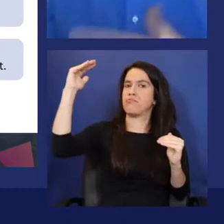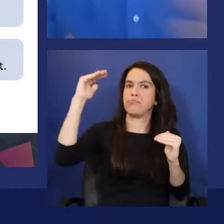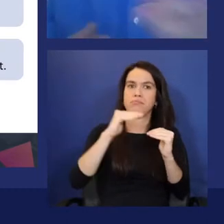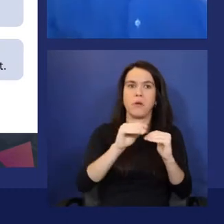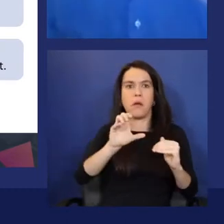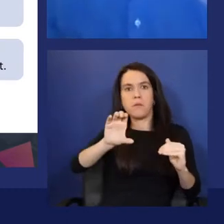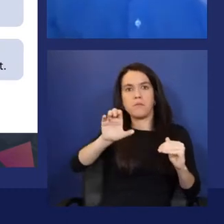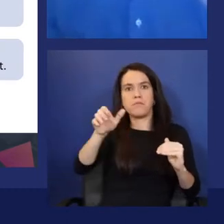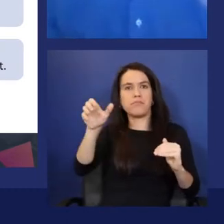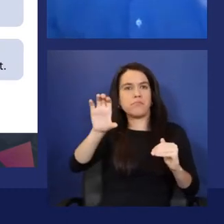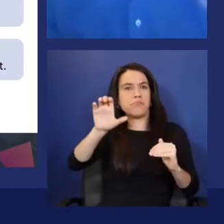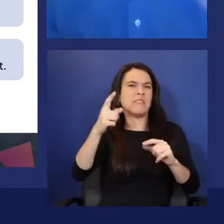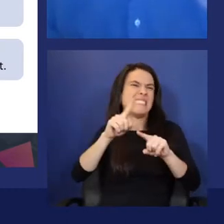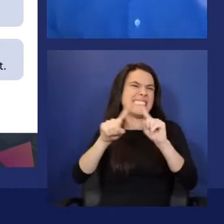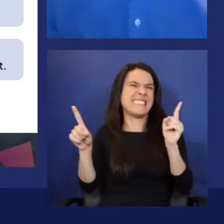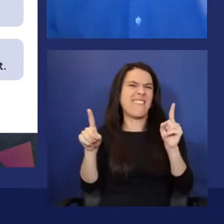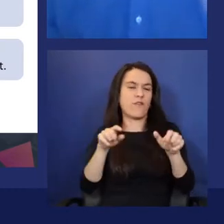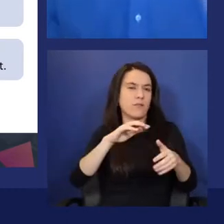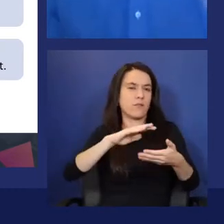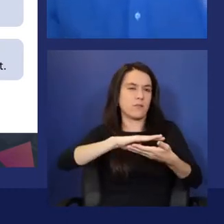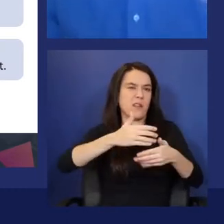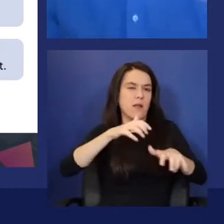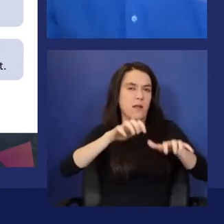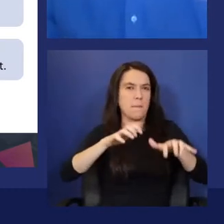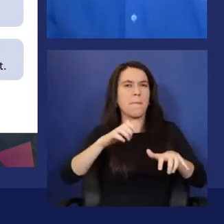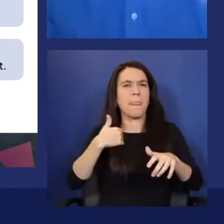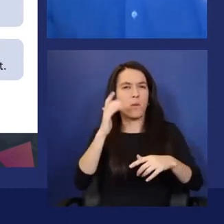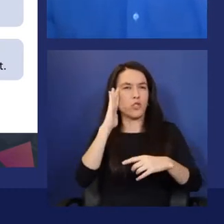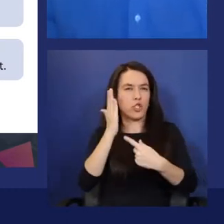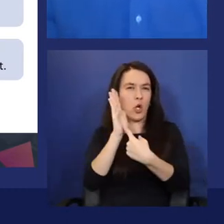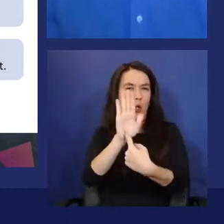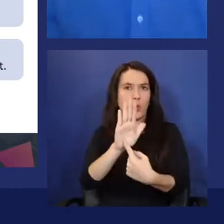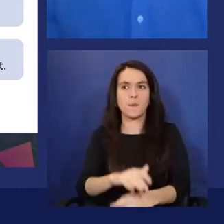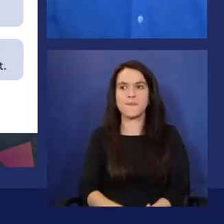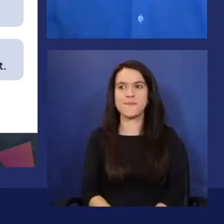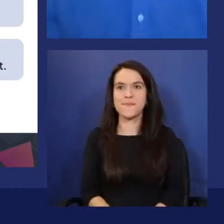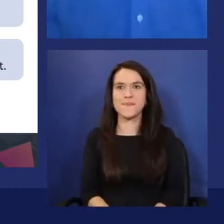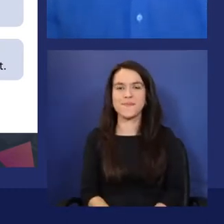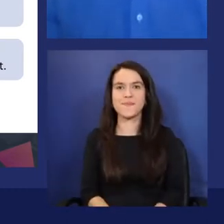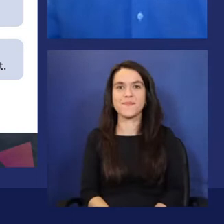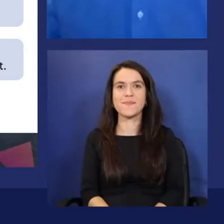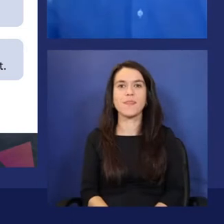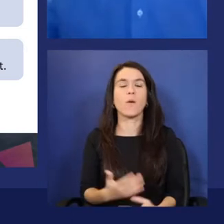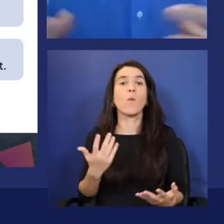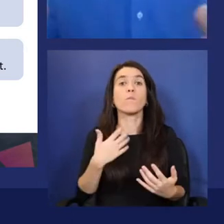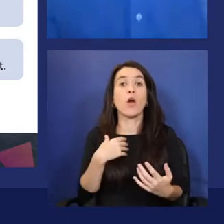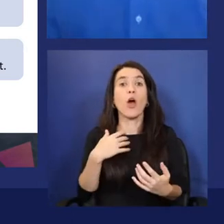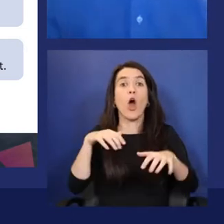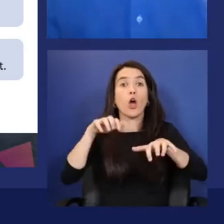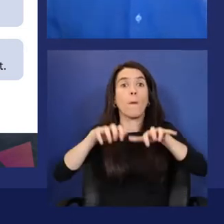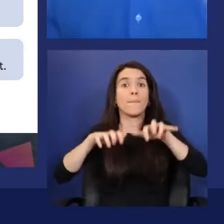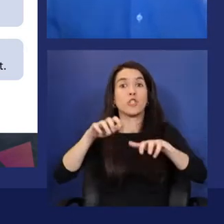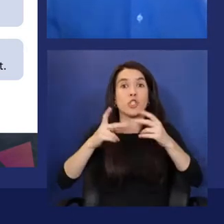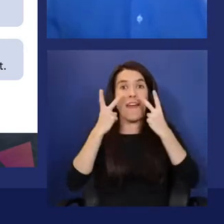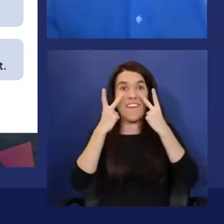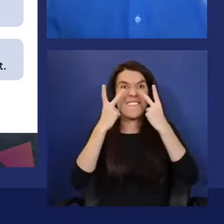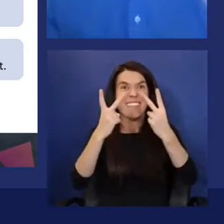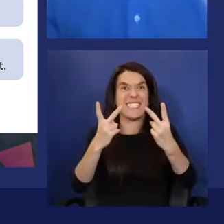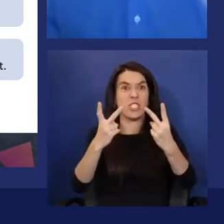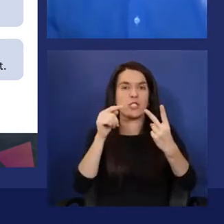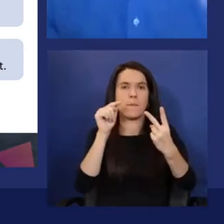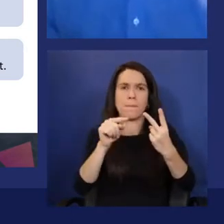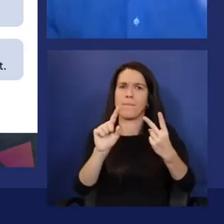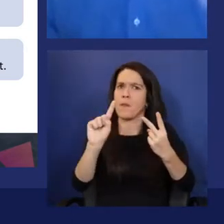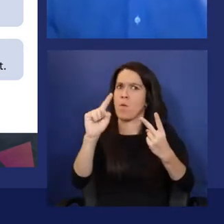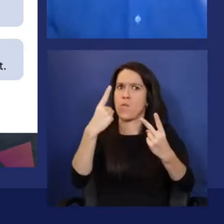application. I'll show you a few in a moment. So for example, computer vision is probably one of the largest of these